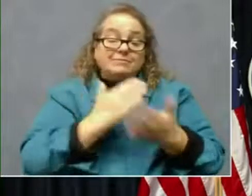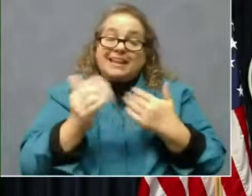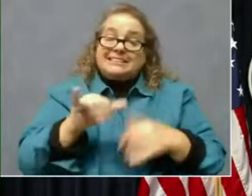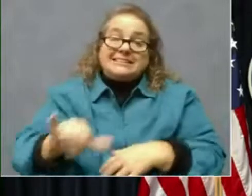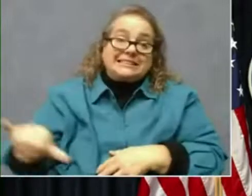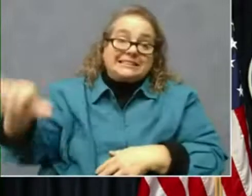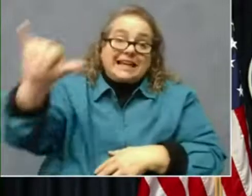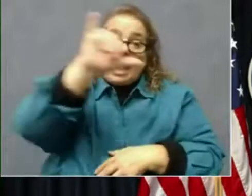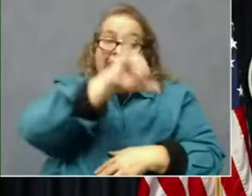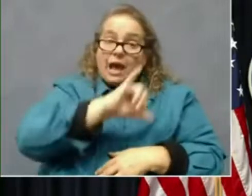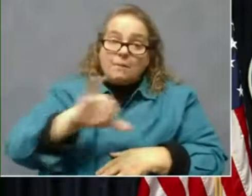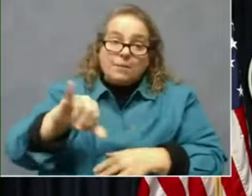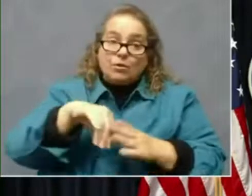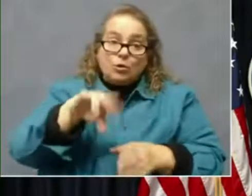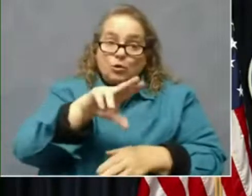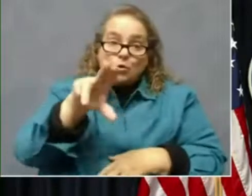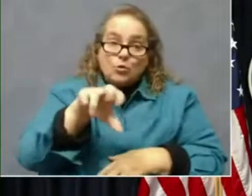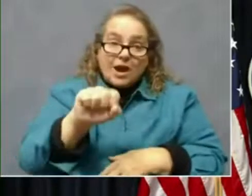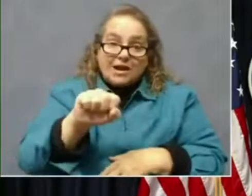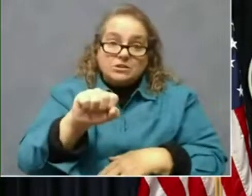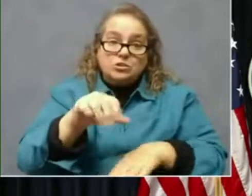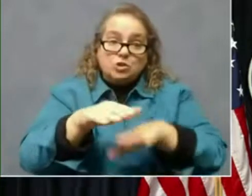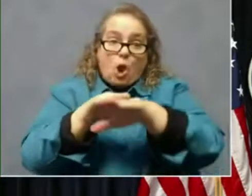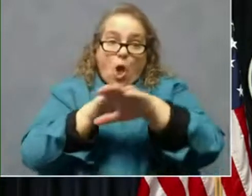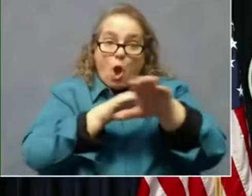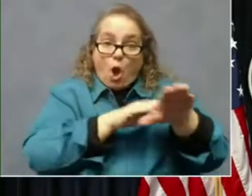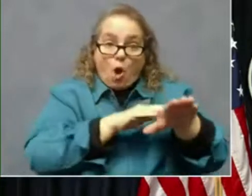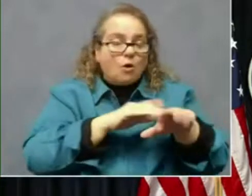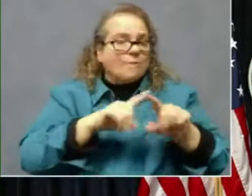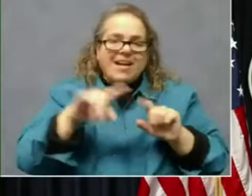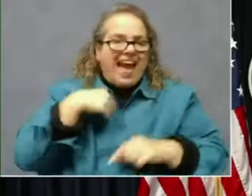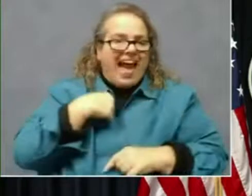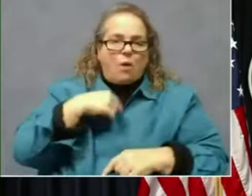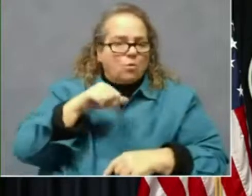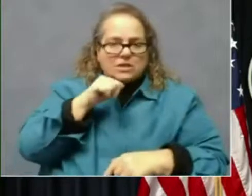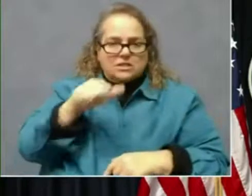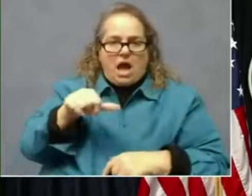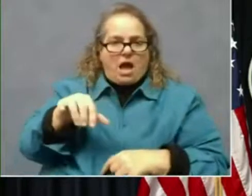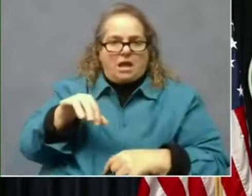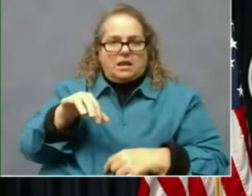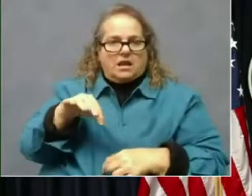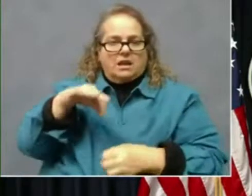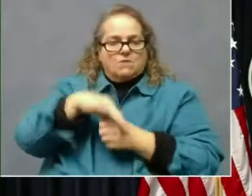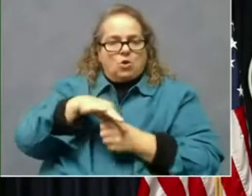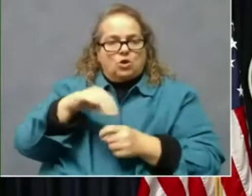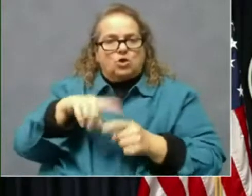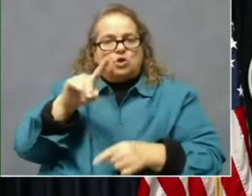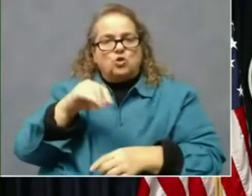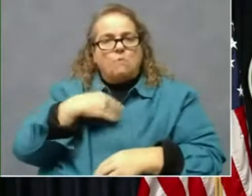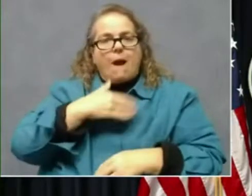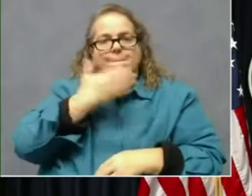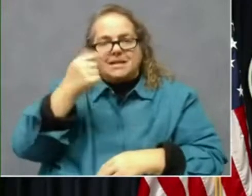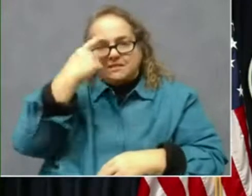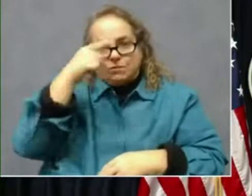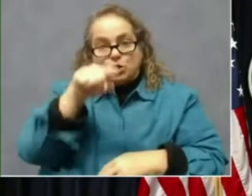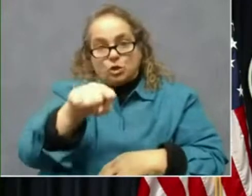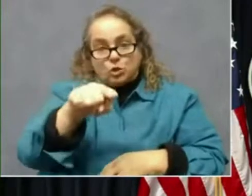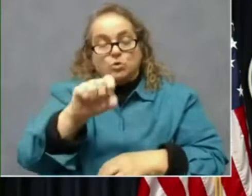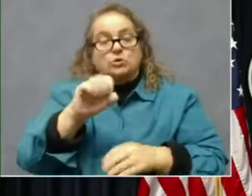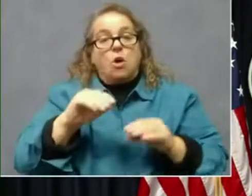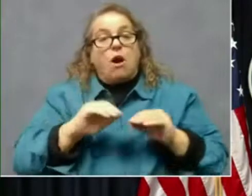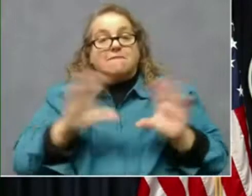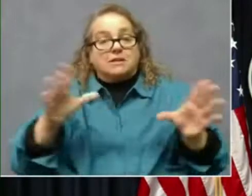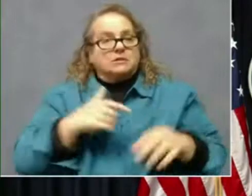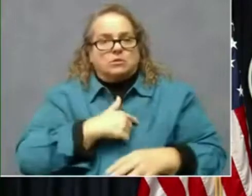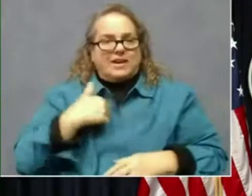not what what what I was elected to do. I was elected to do my best for you, the people of Kentucky, and we are going to do better.